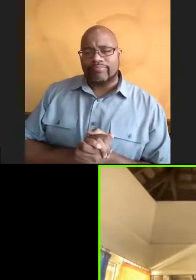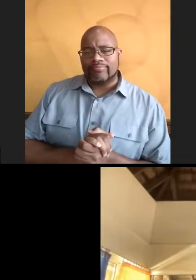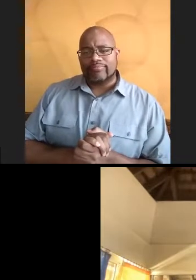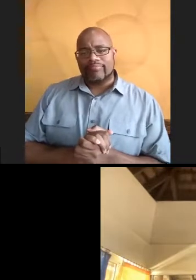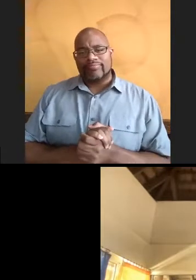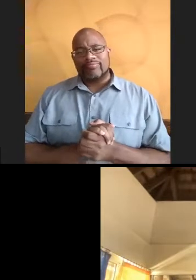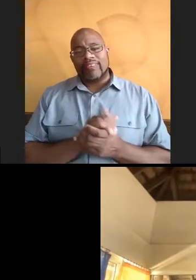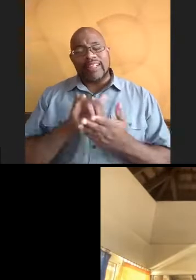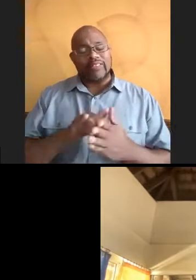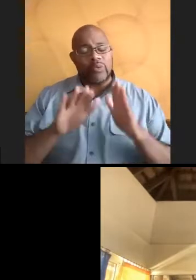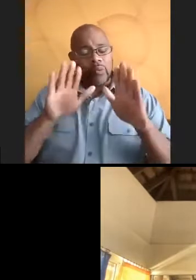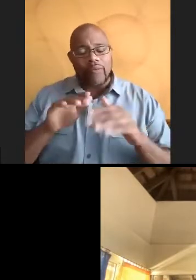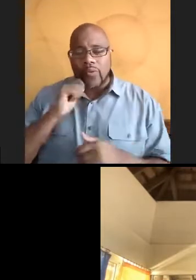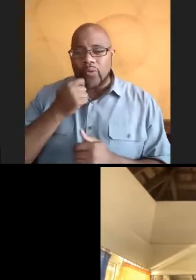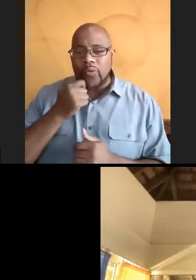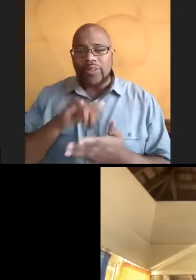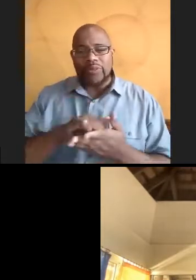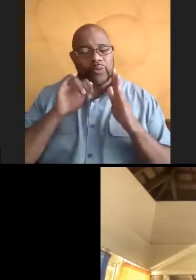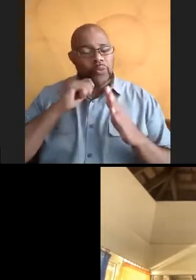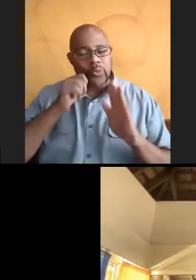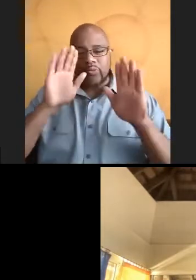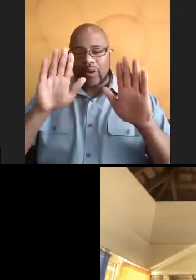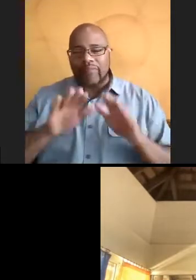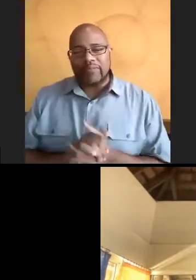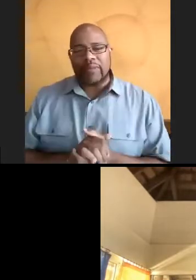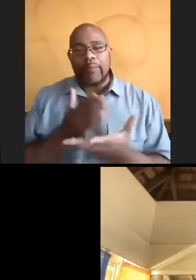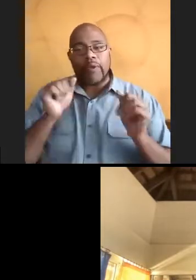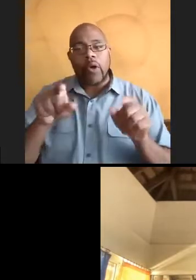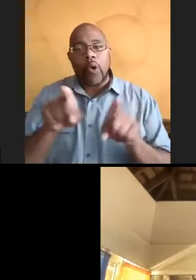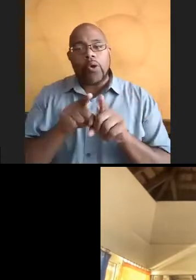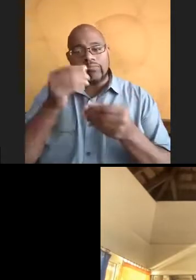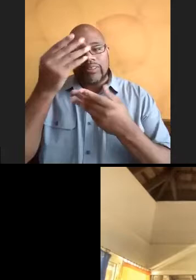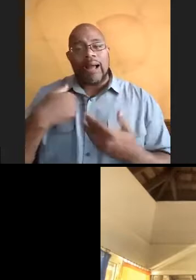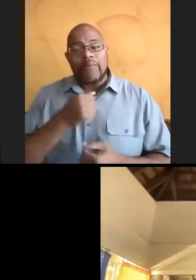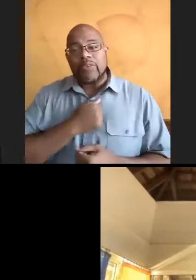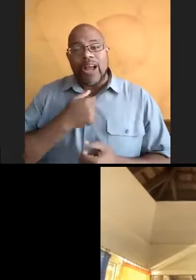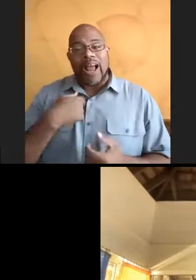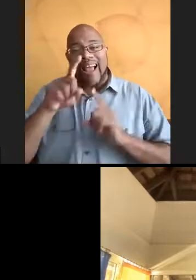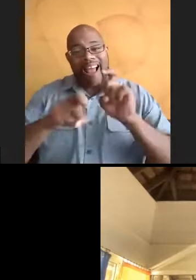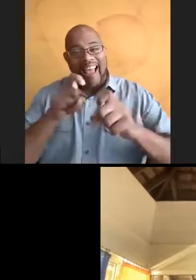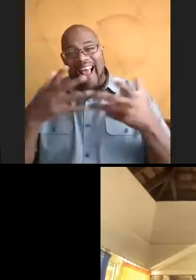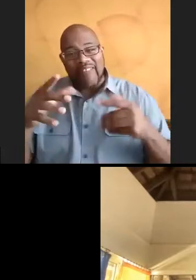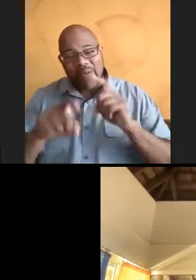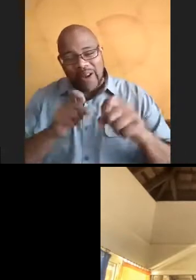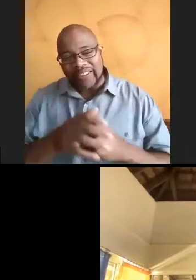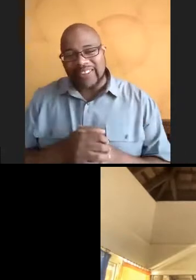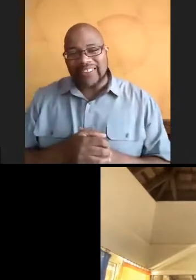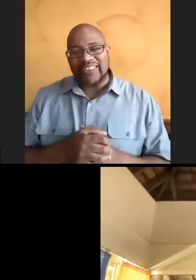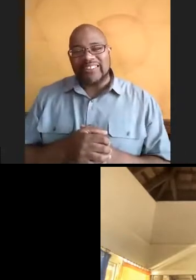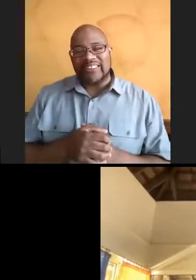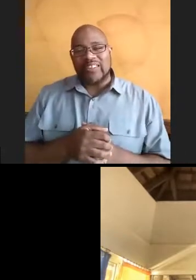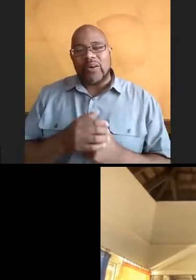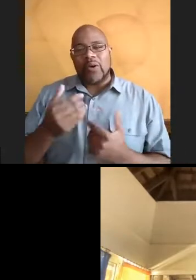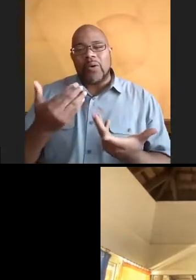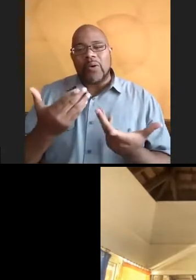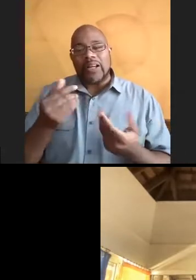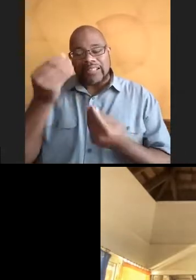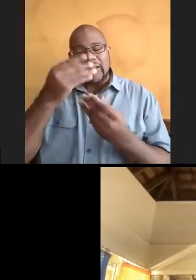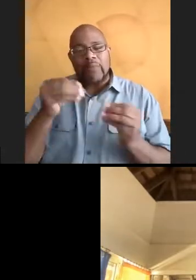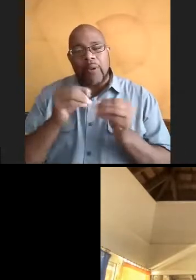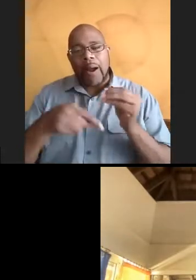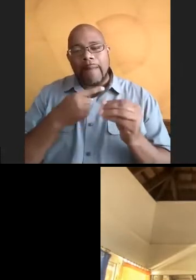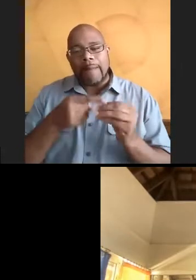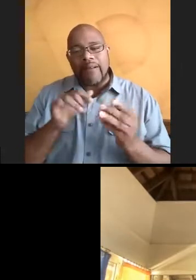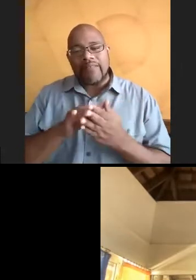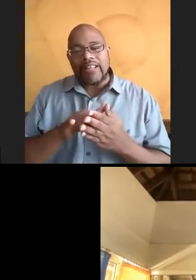That's super cool. That's super cool. Maybe you can also tell us, I'm sorry, I'm asking you a lot of questions. Maybe you can tell us a little bit about